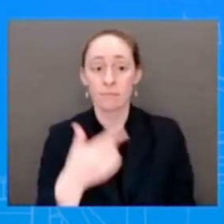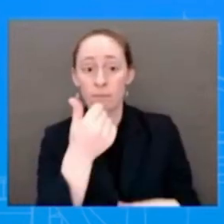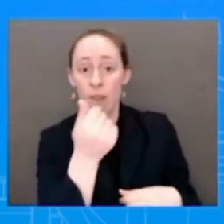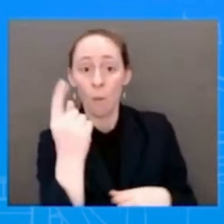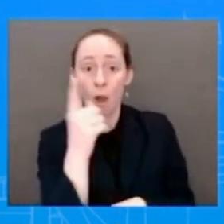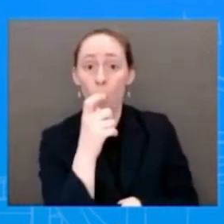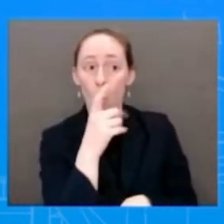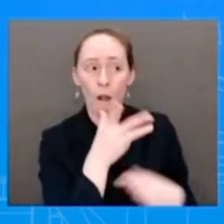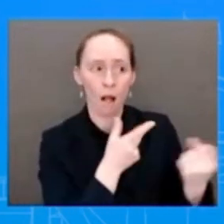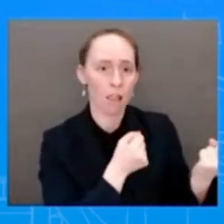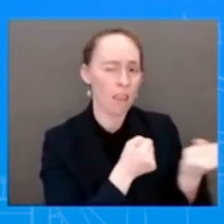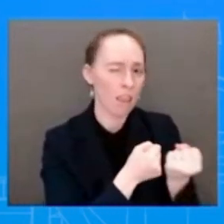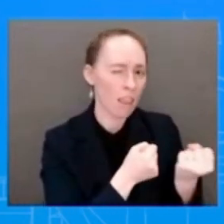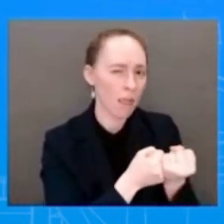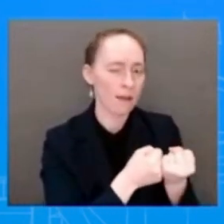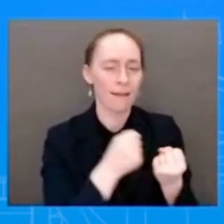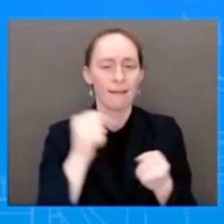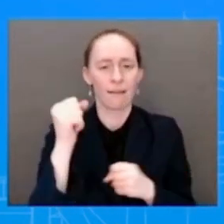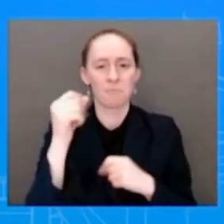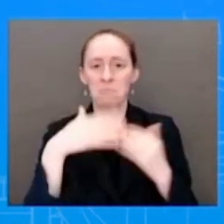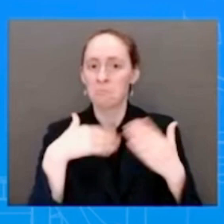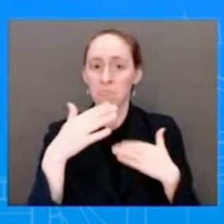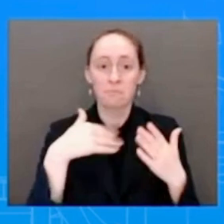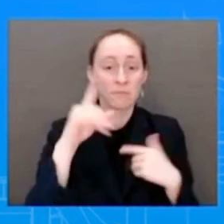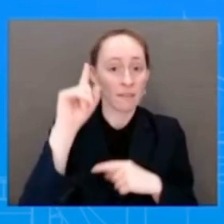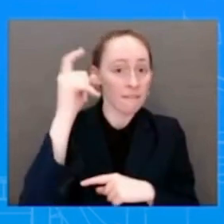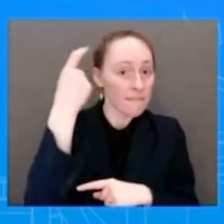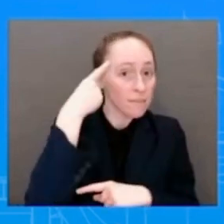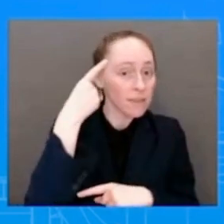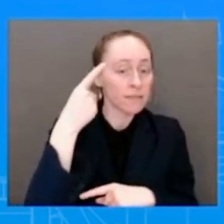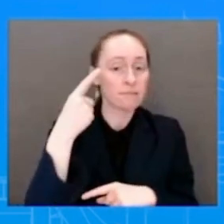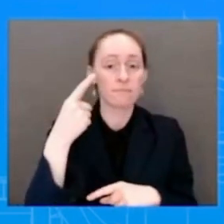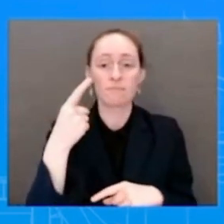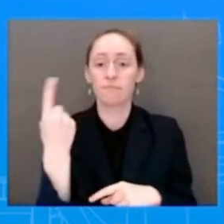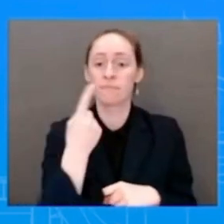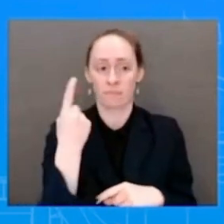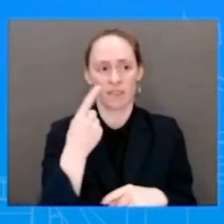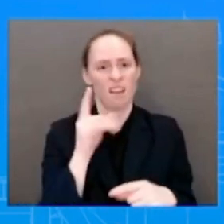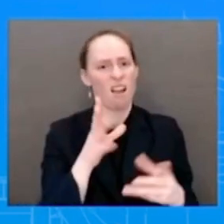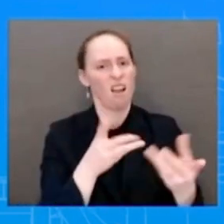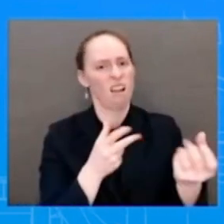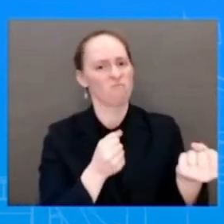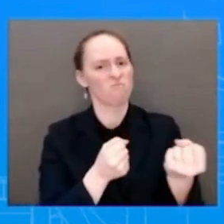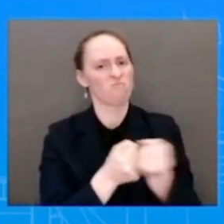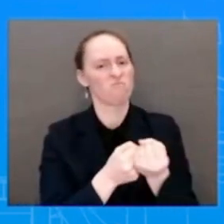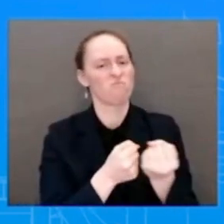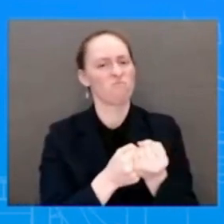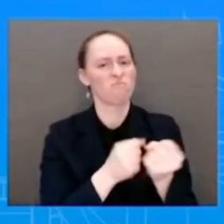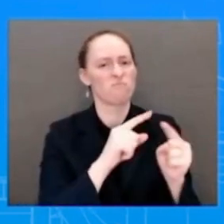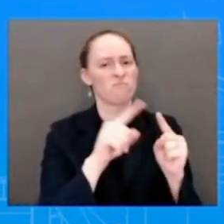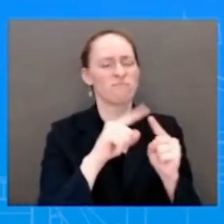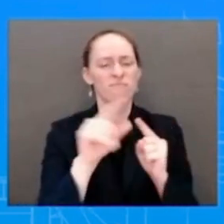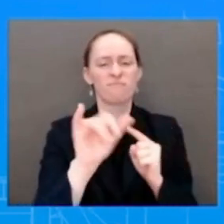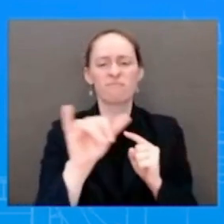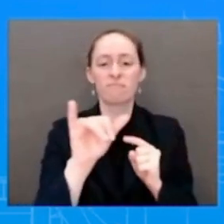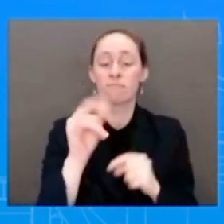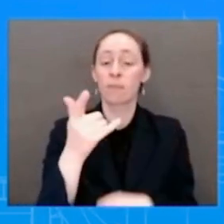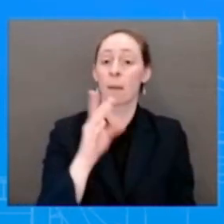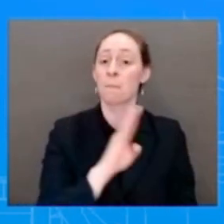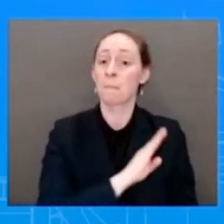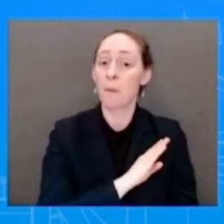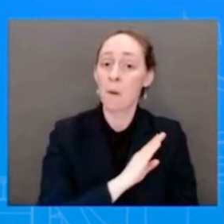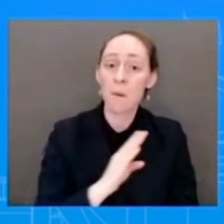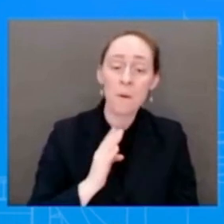of influence and international sport federations, such as boards and organizing committees, encouraging national and international